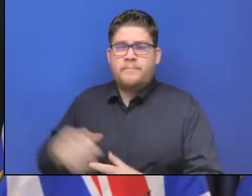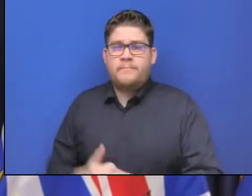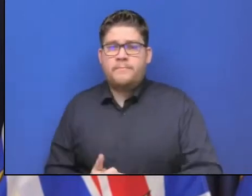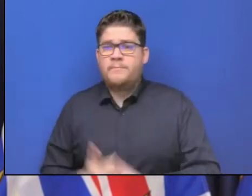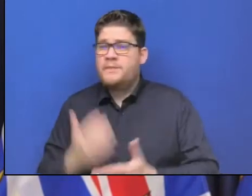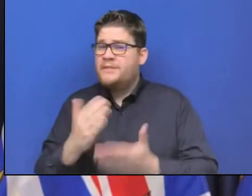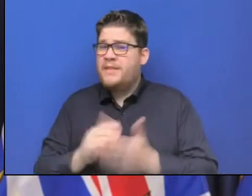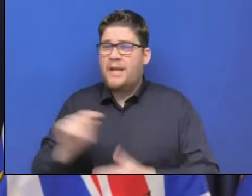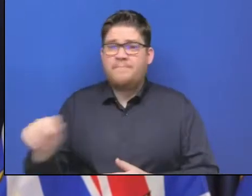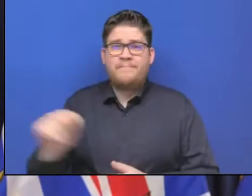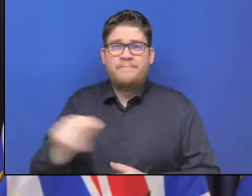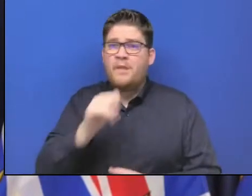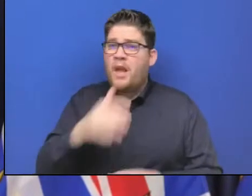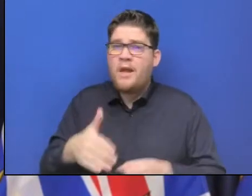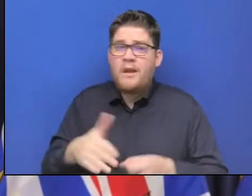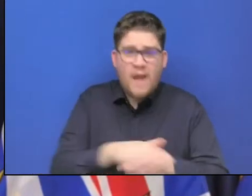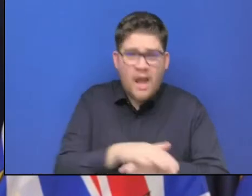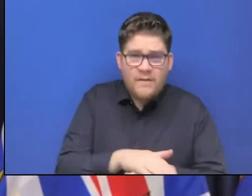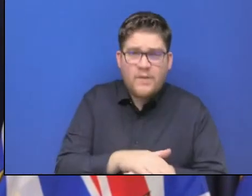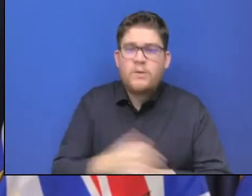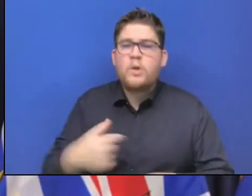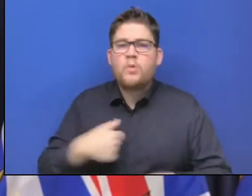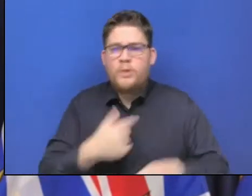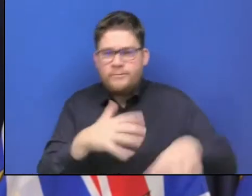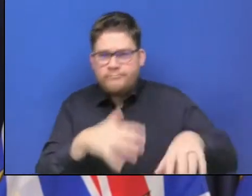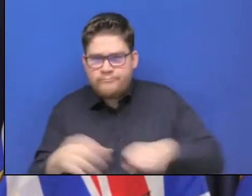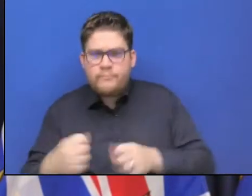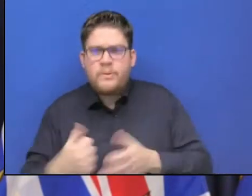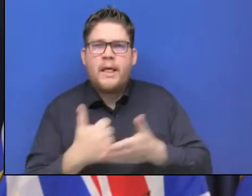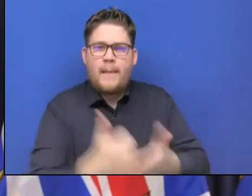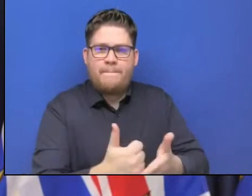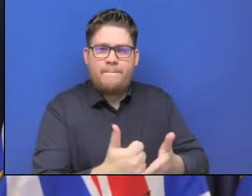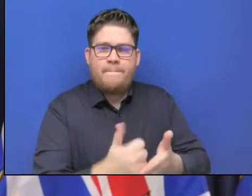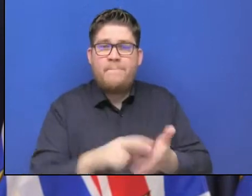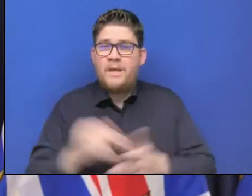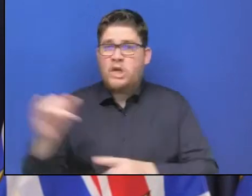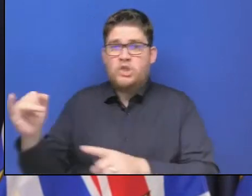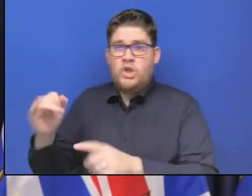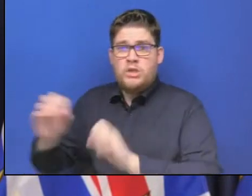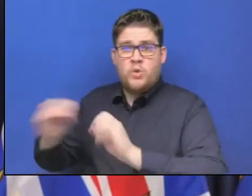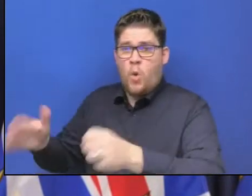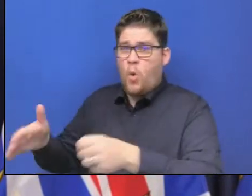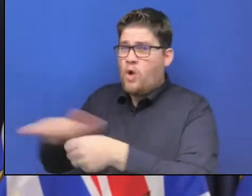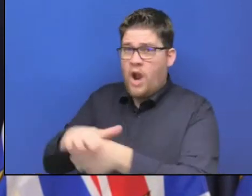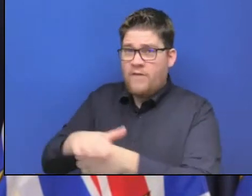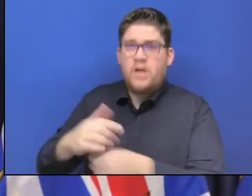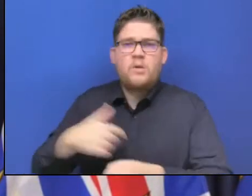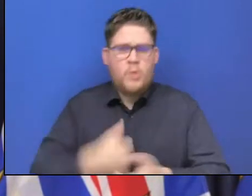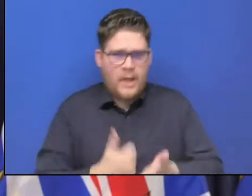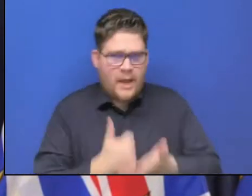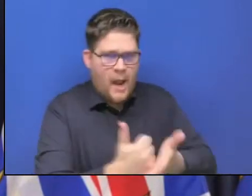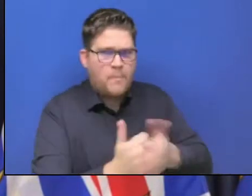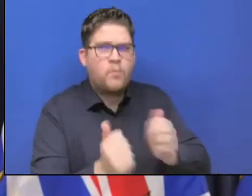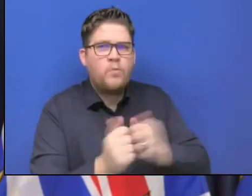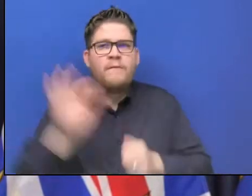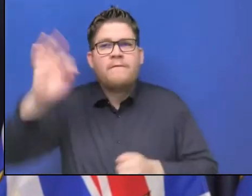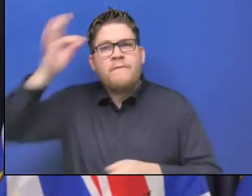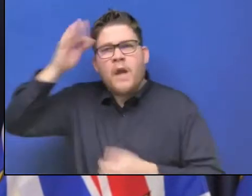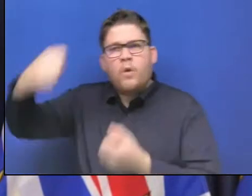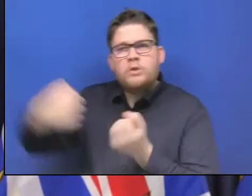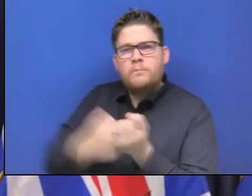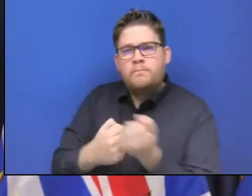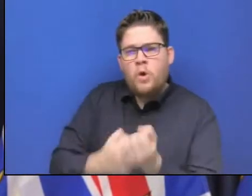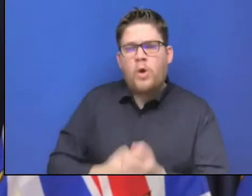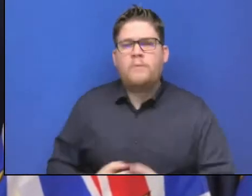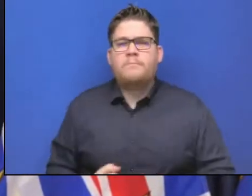we need to deal with. And that's where we are working very closely with the federal government to make sure that we are in a position to